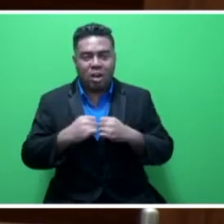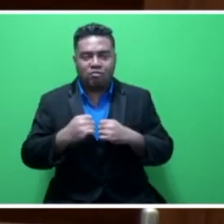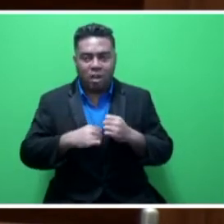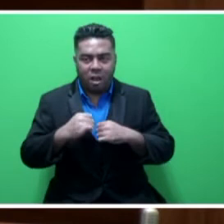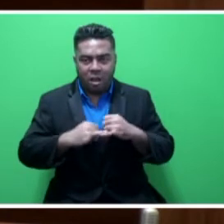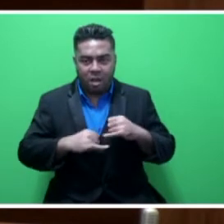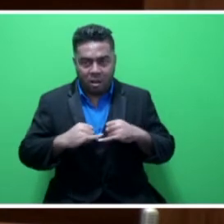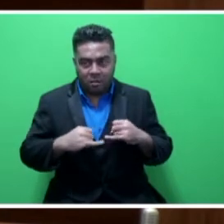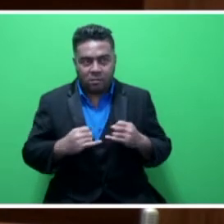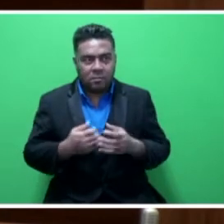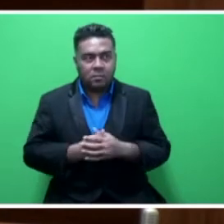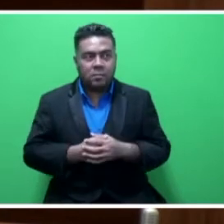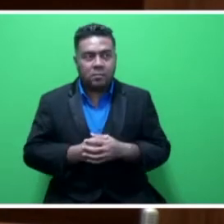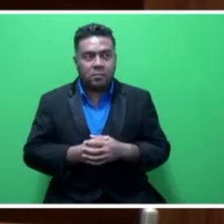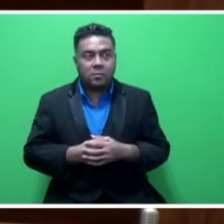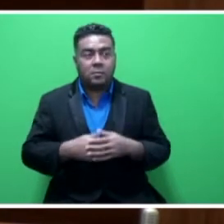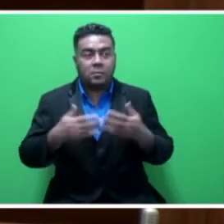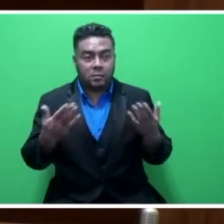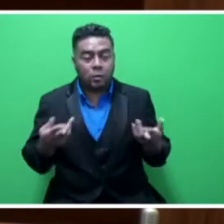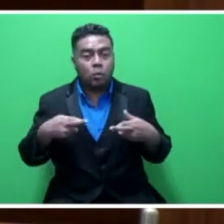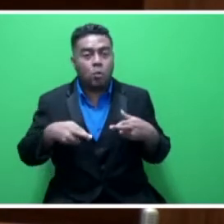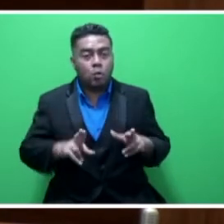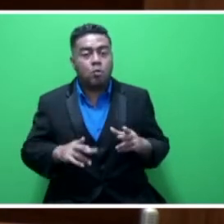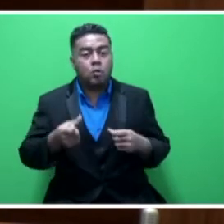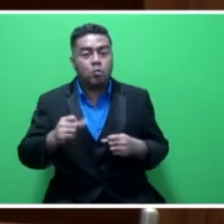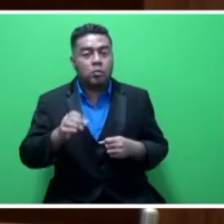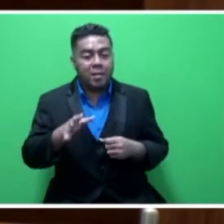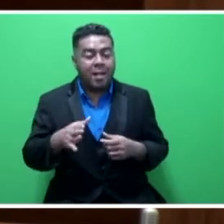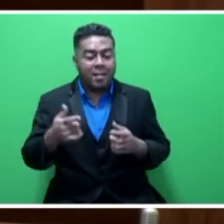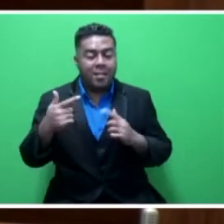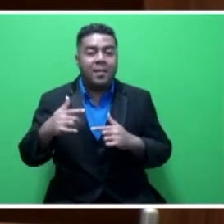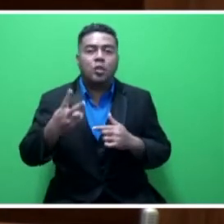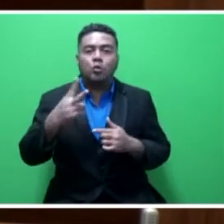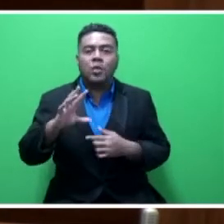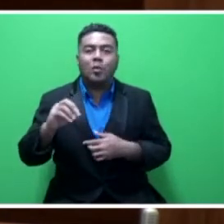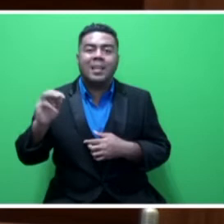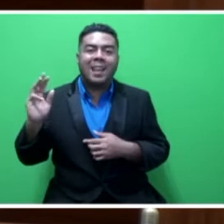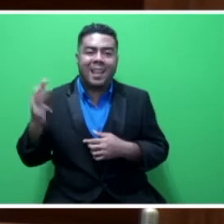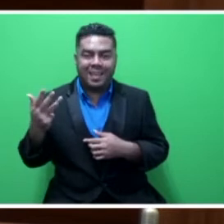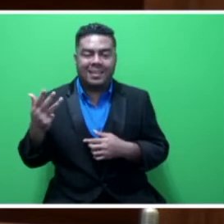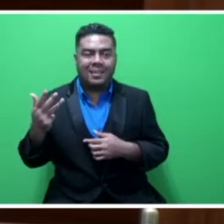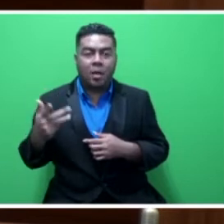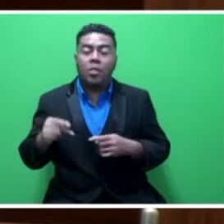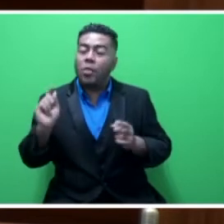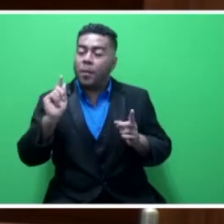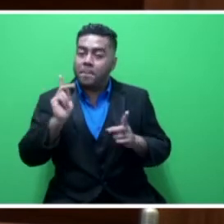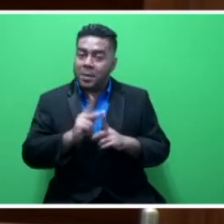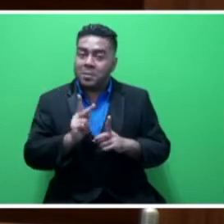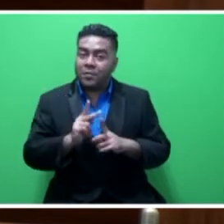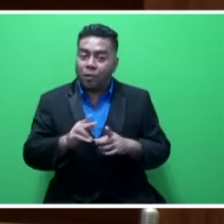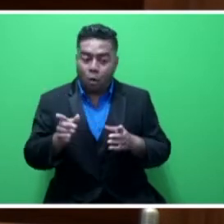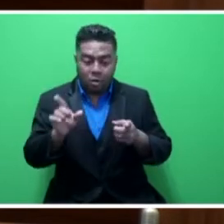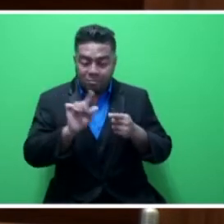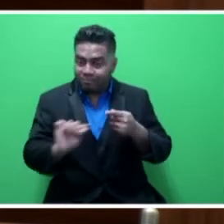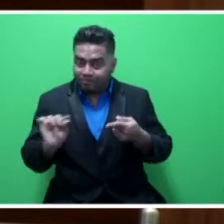This actually led to the road user levy in 2009, sir. And the purpose of the levy really is to generate